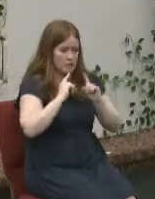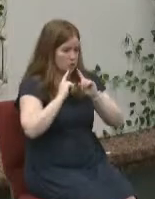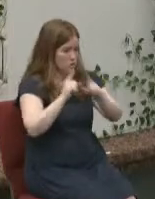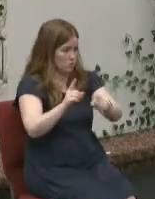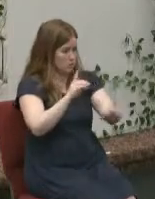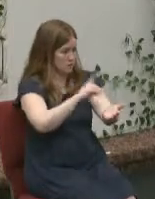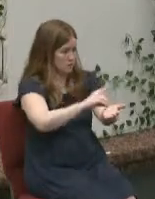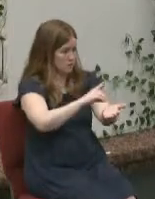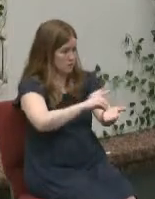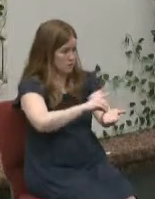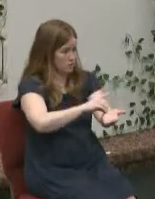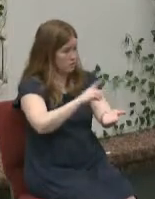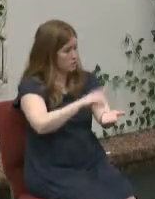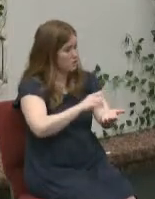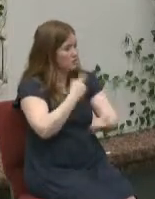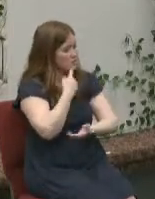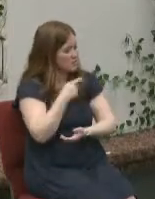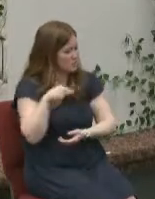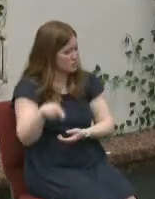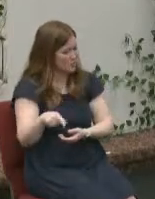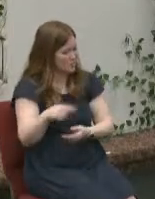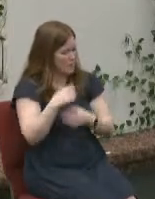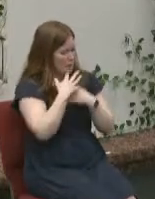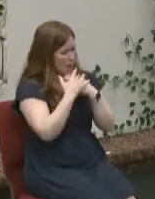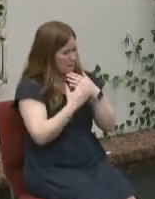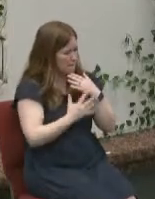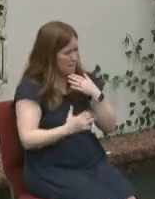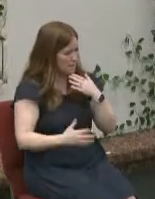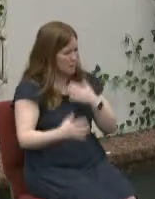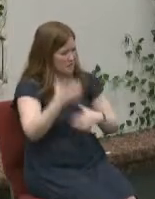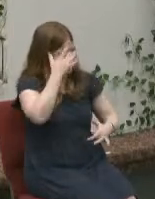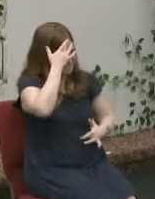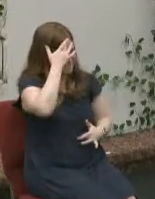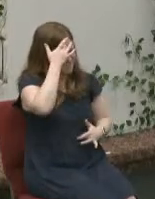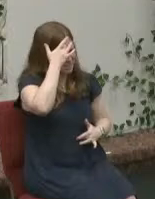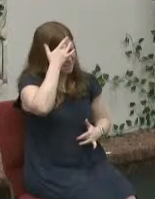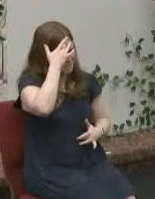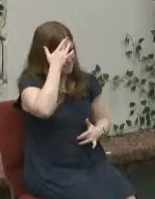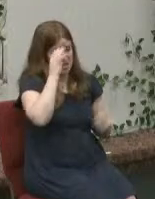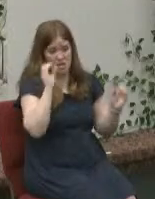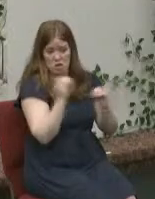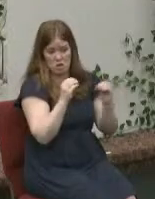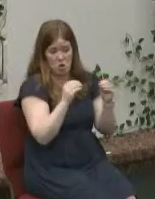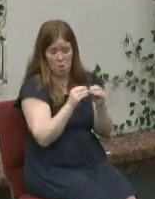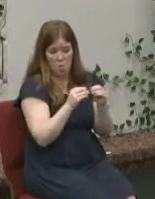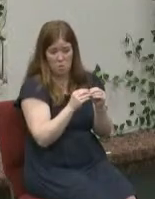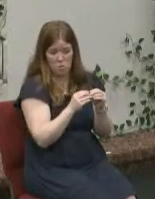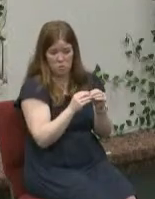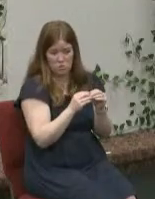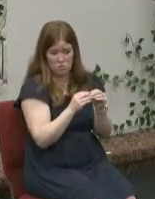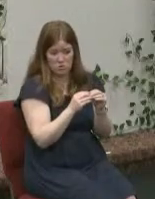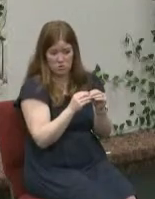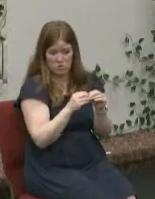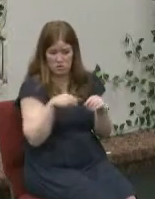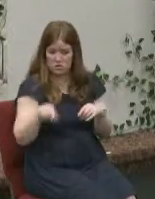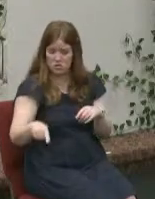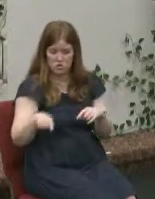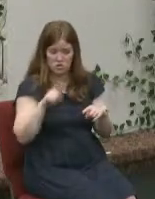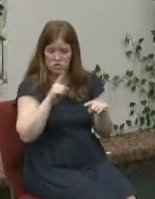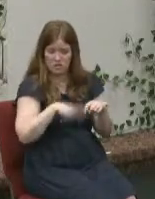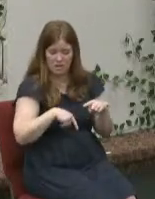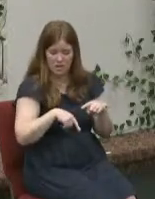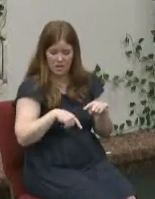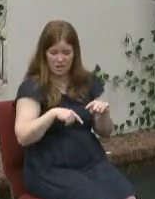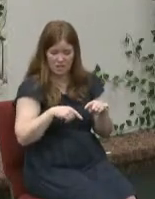her to the doctor and the doctor says that she has a rare blood disease and no longer is you know she's not any longer